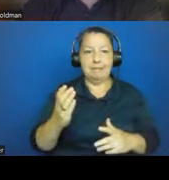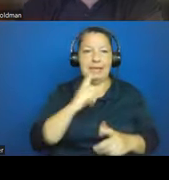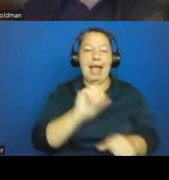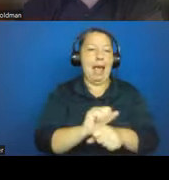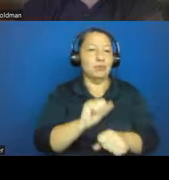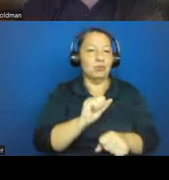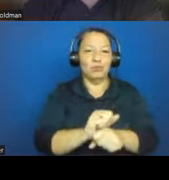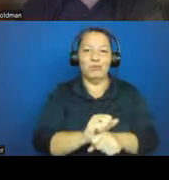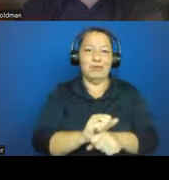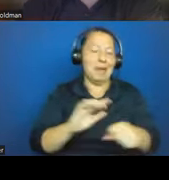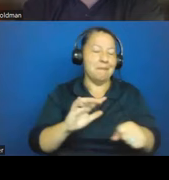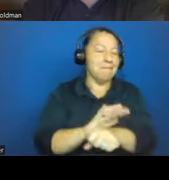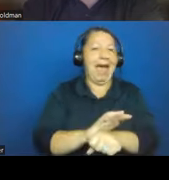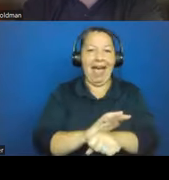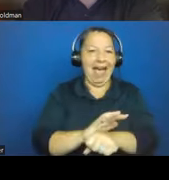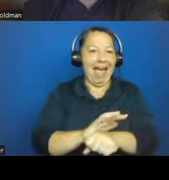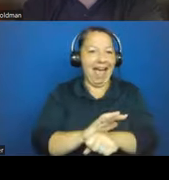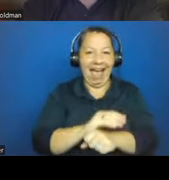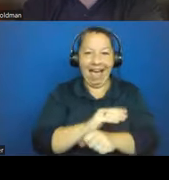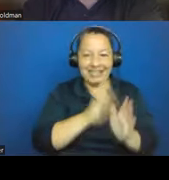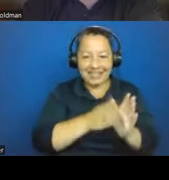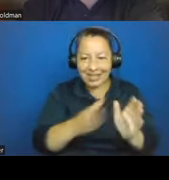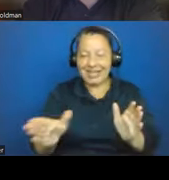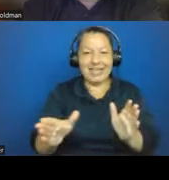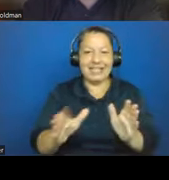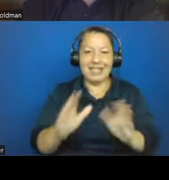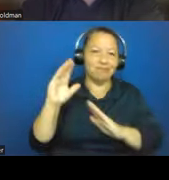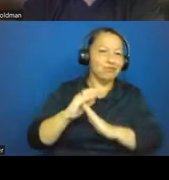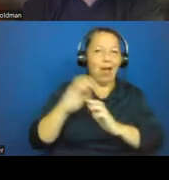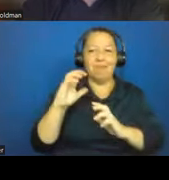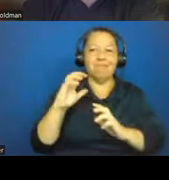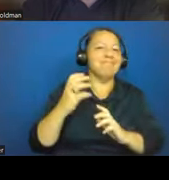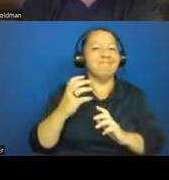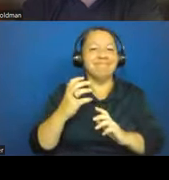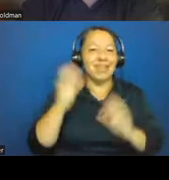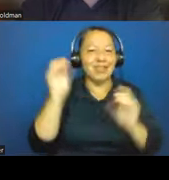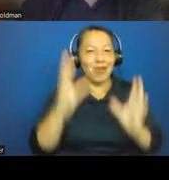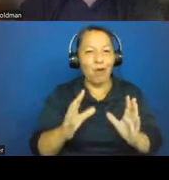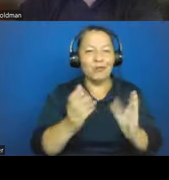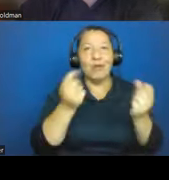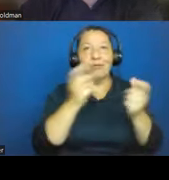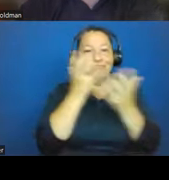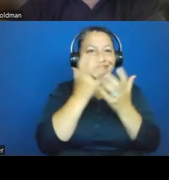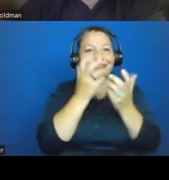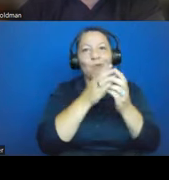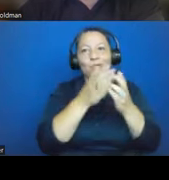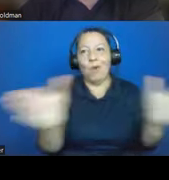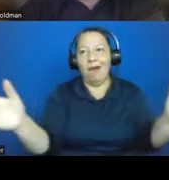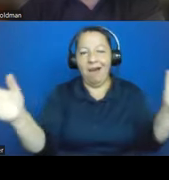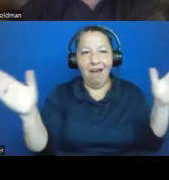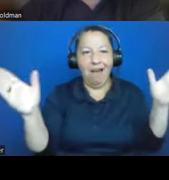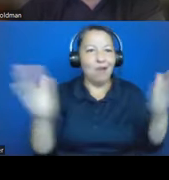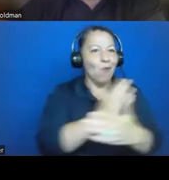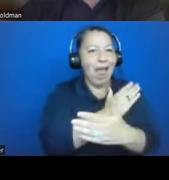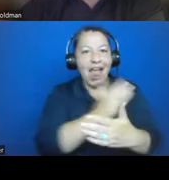of top scholars on an incredibly wide range of subjects. So please join us for more of the 2022-23 virtual